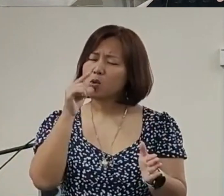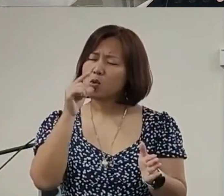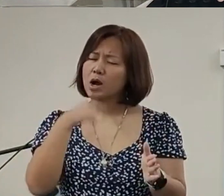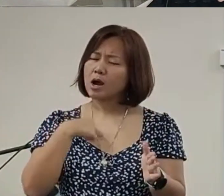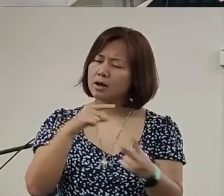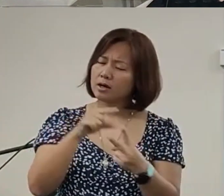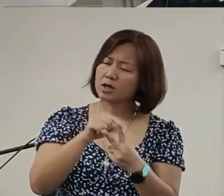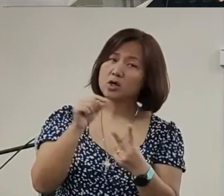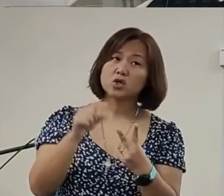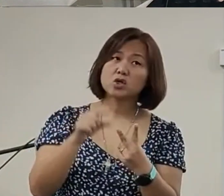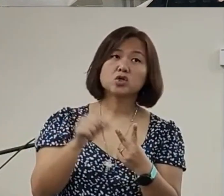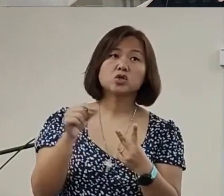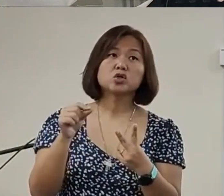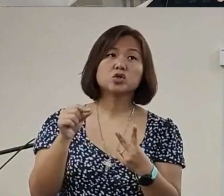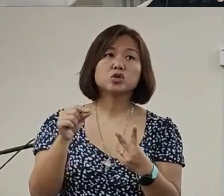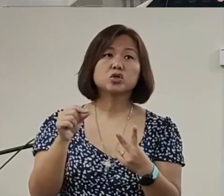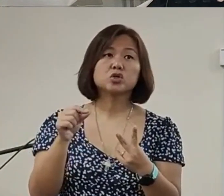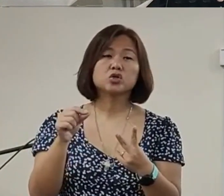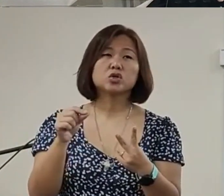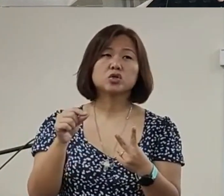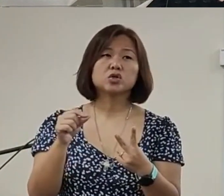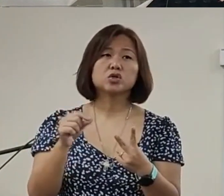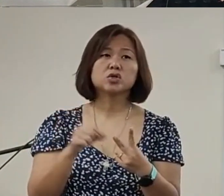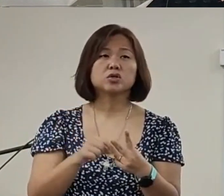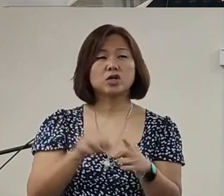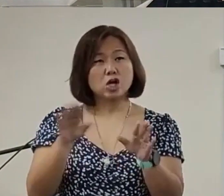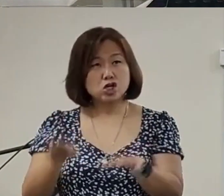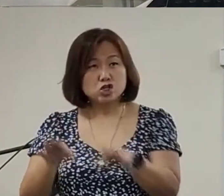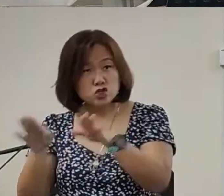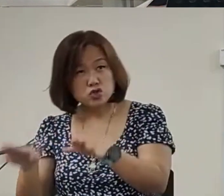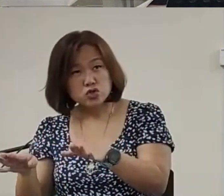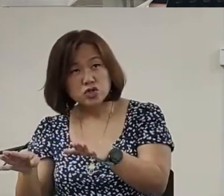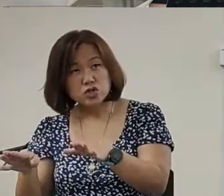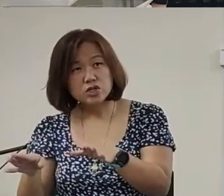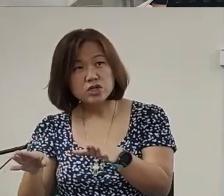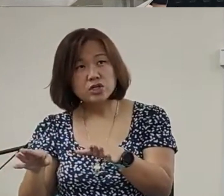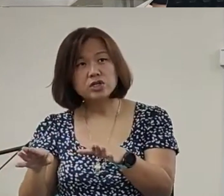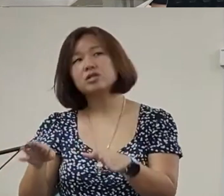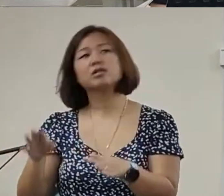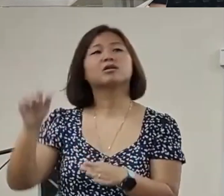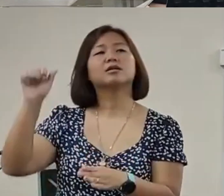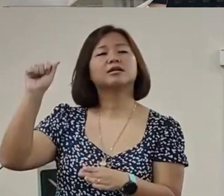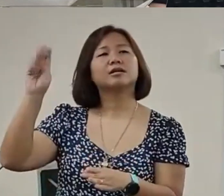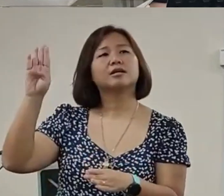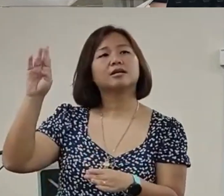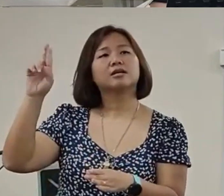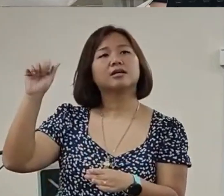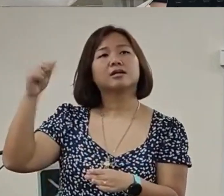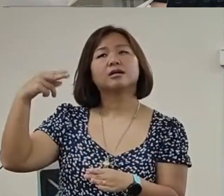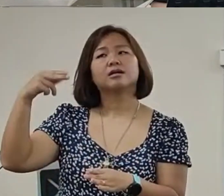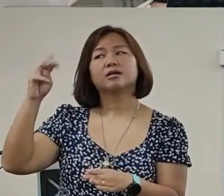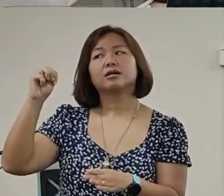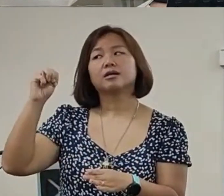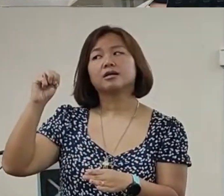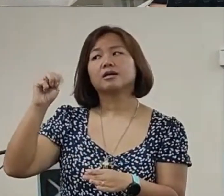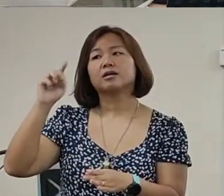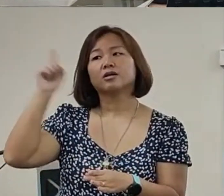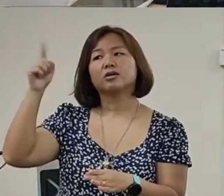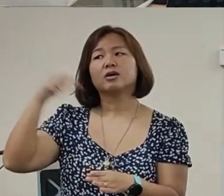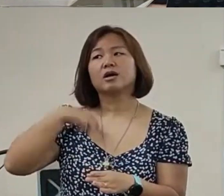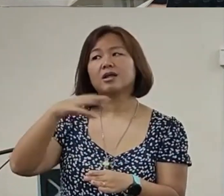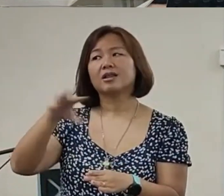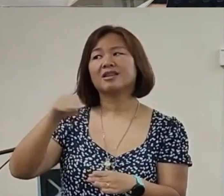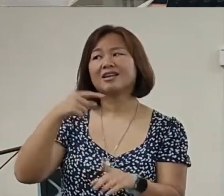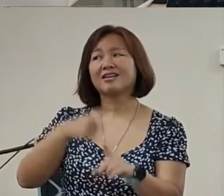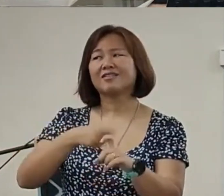chosen the descendants of Abraham my friend whom I have taken from the ends of the earth